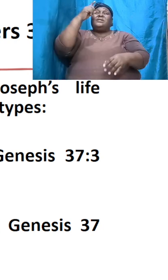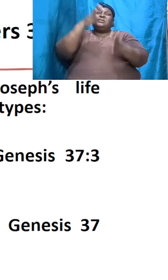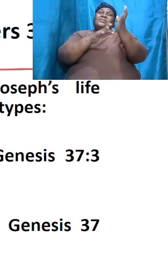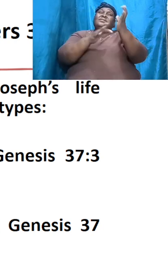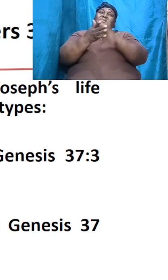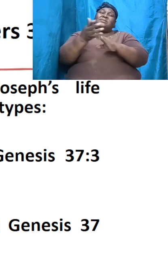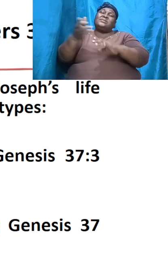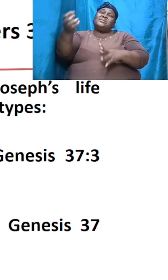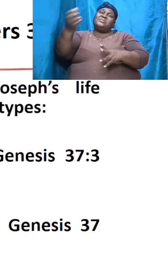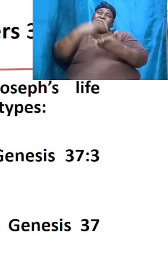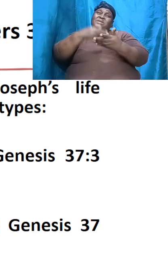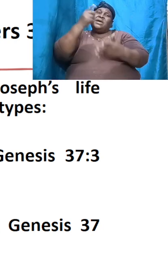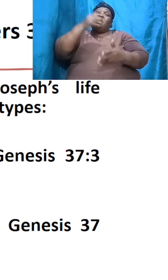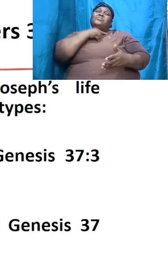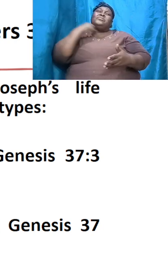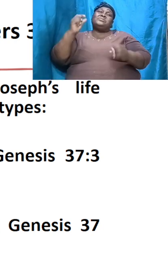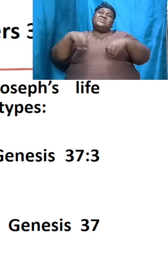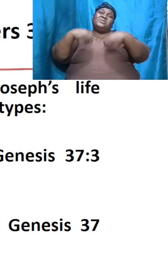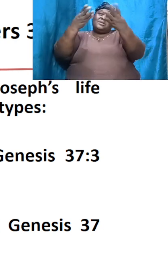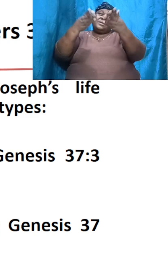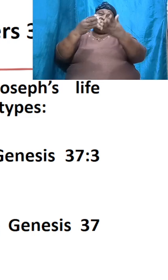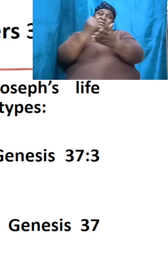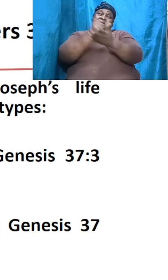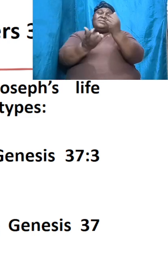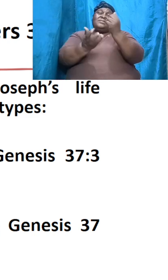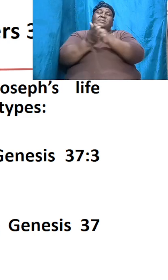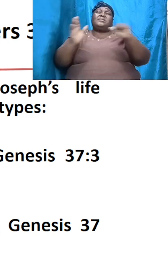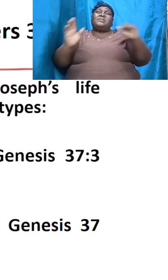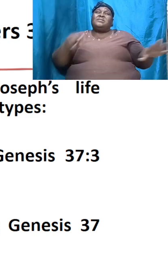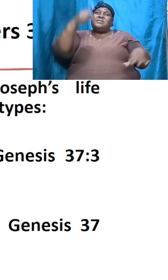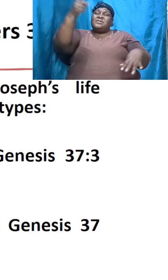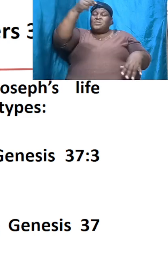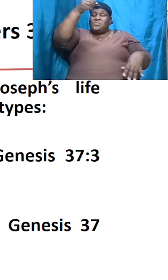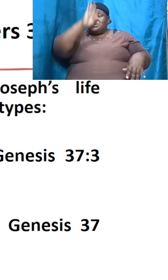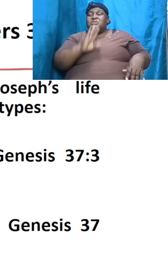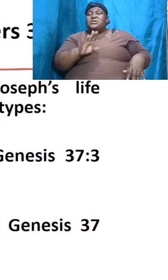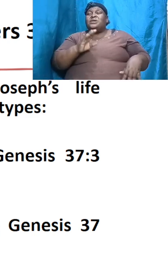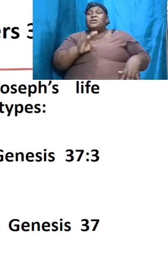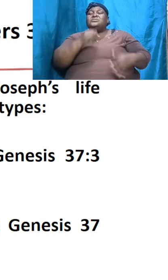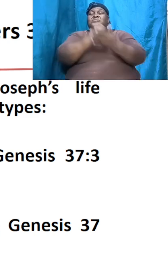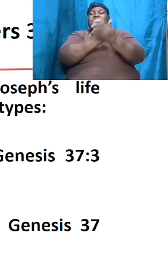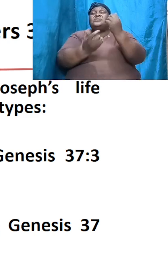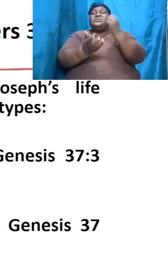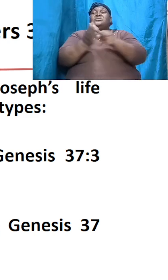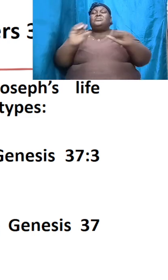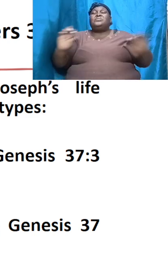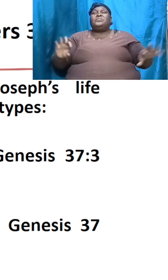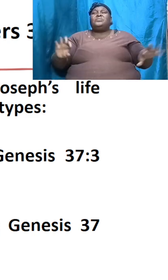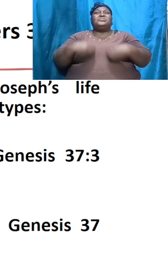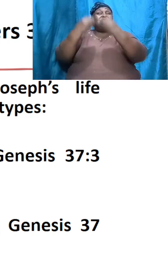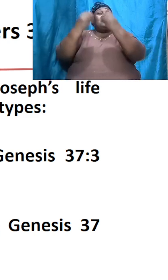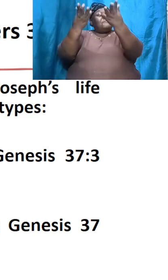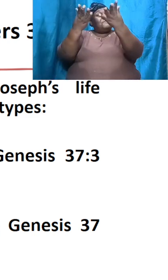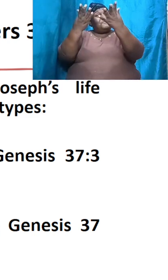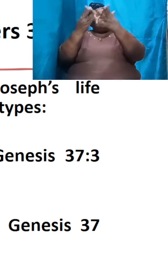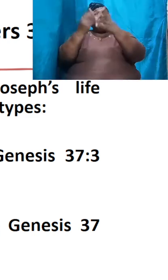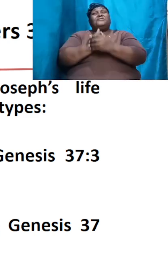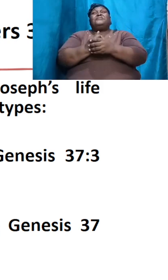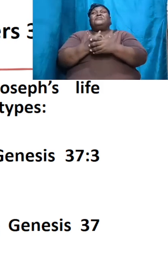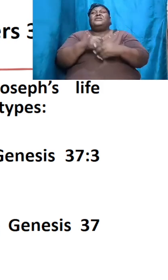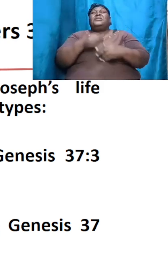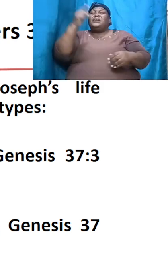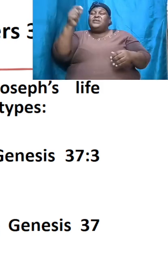that was offering the sacrifice he was the God to whom the sacrifice was offered he was